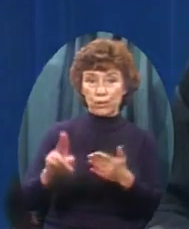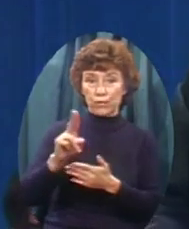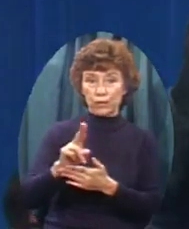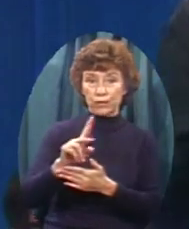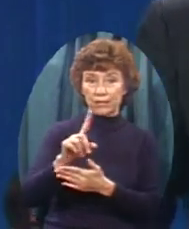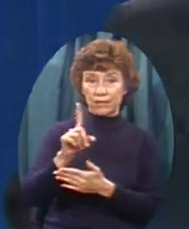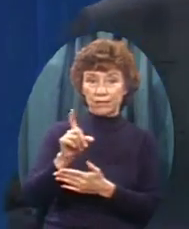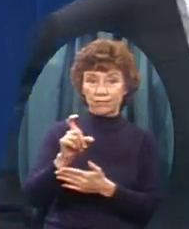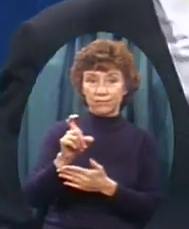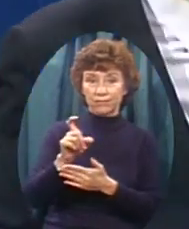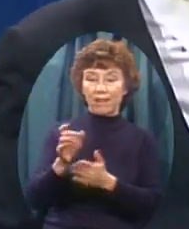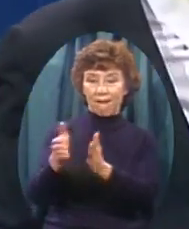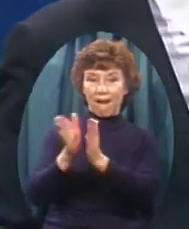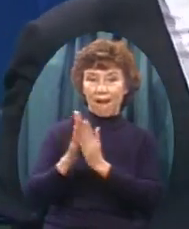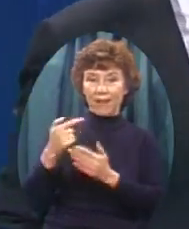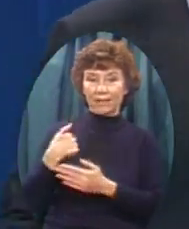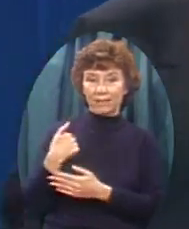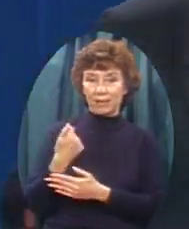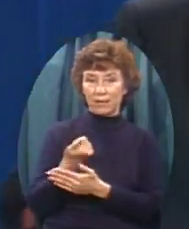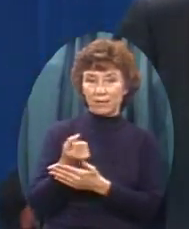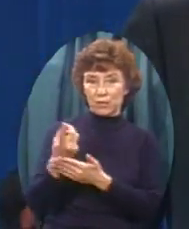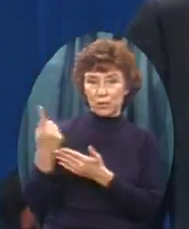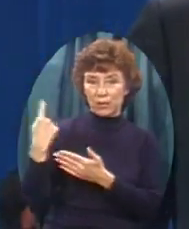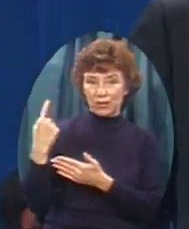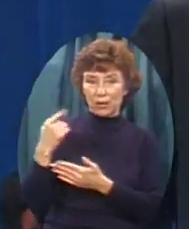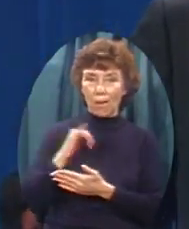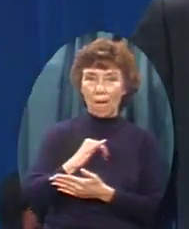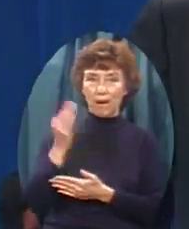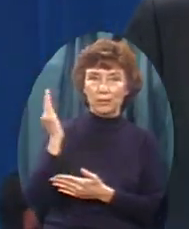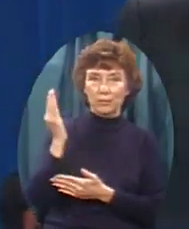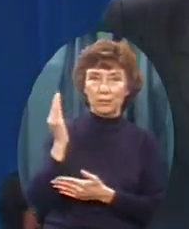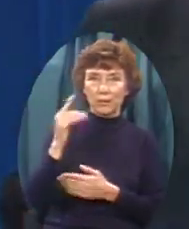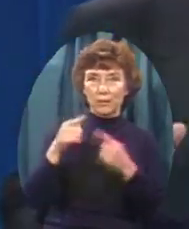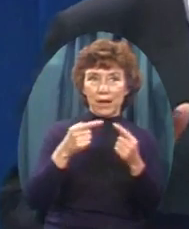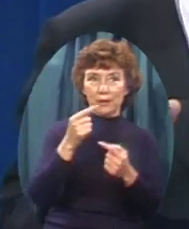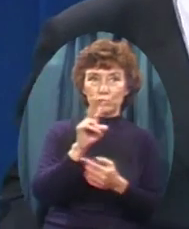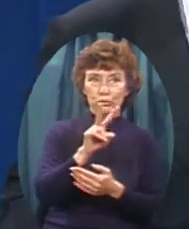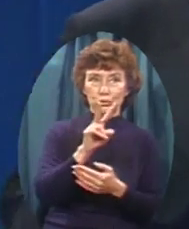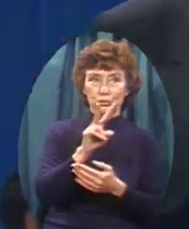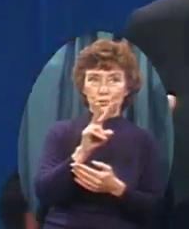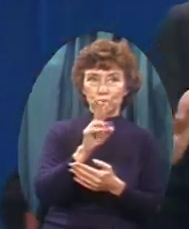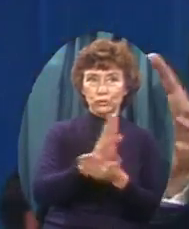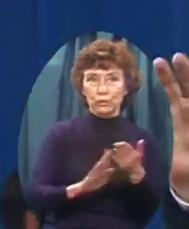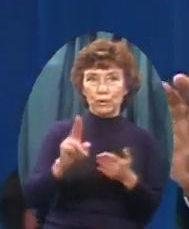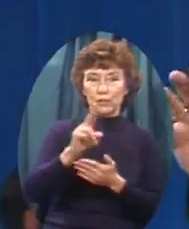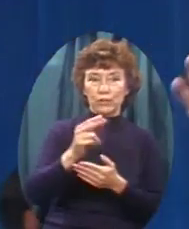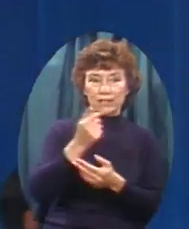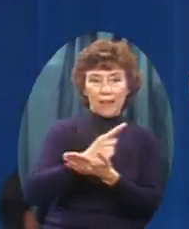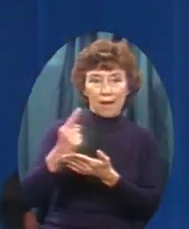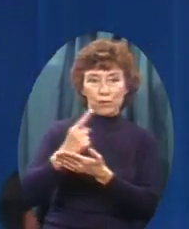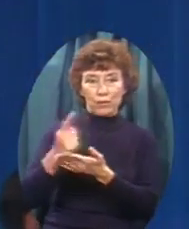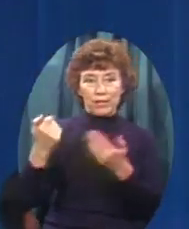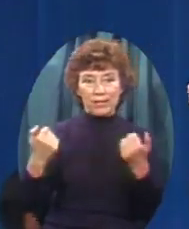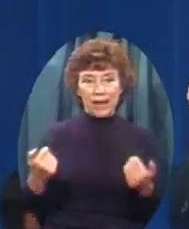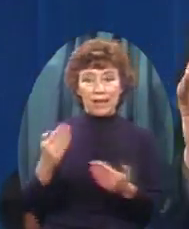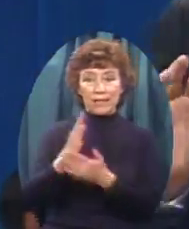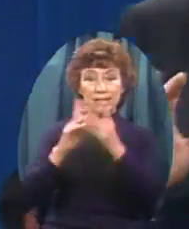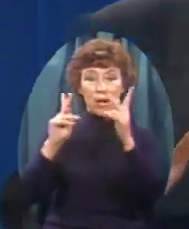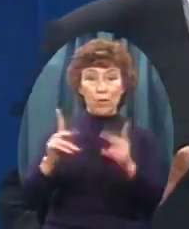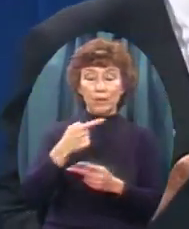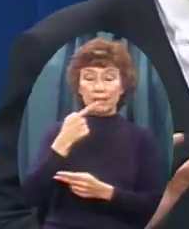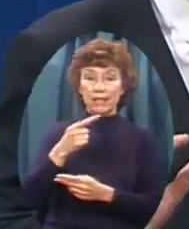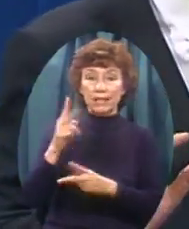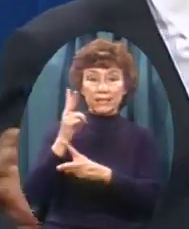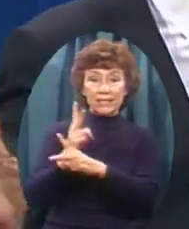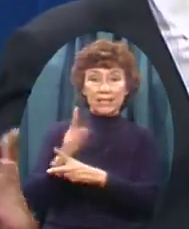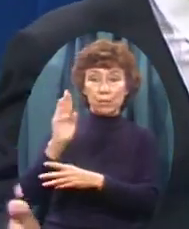As I And I'm speaking About two universities A week I was asked Now please keep Your speech Political Don't mention The name